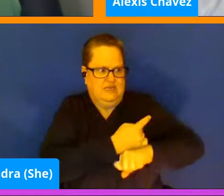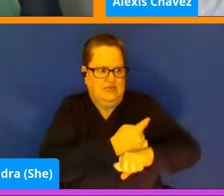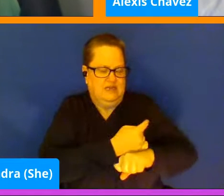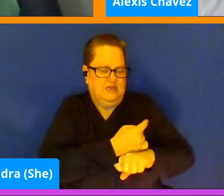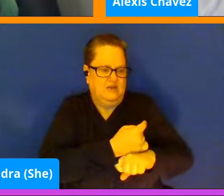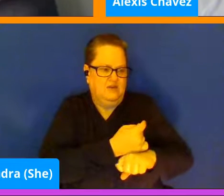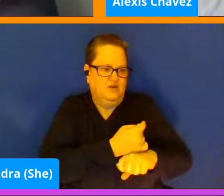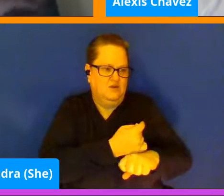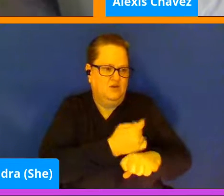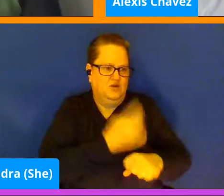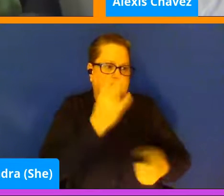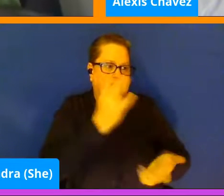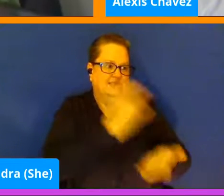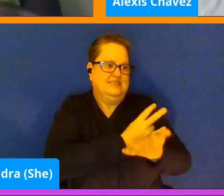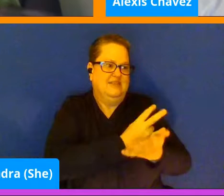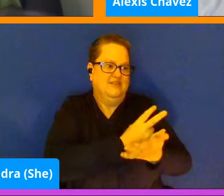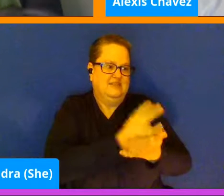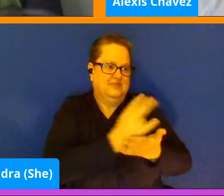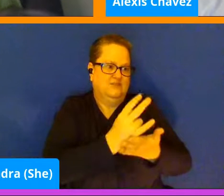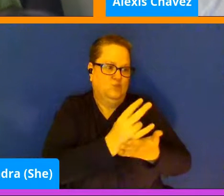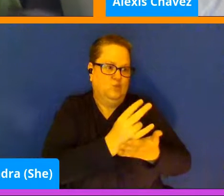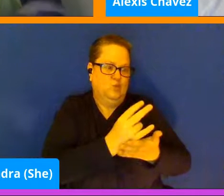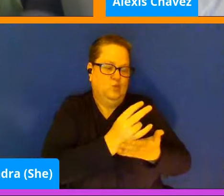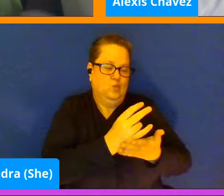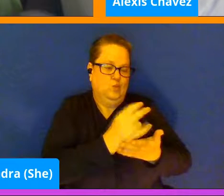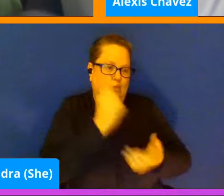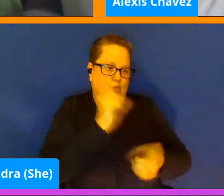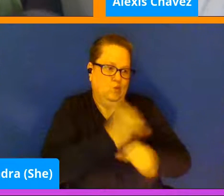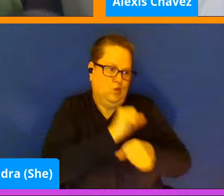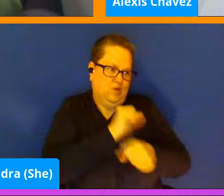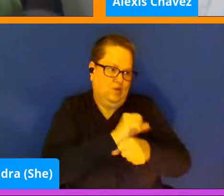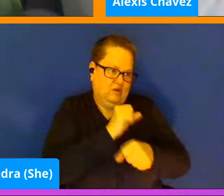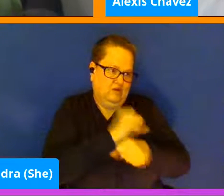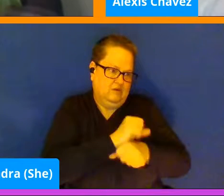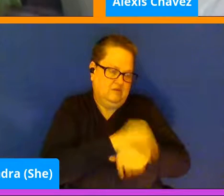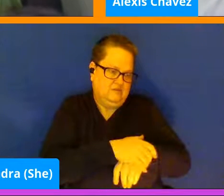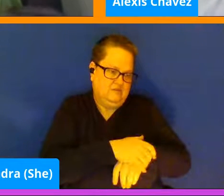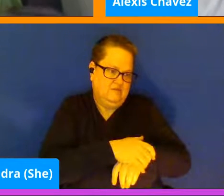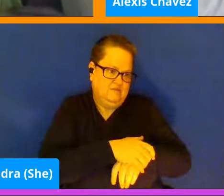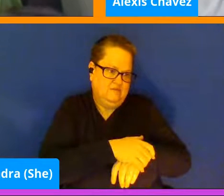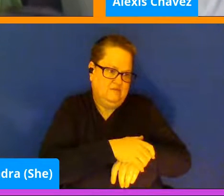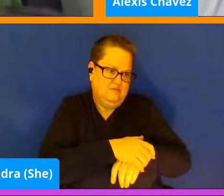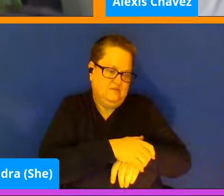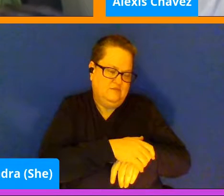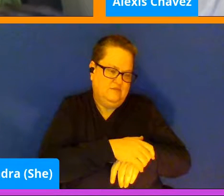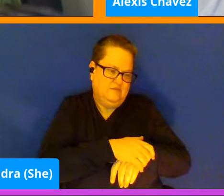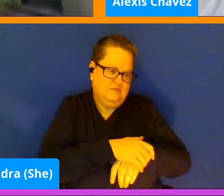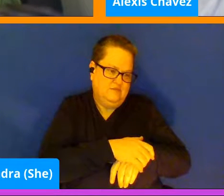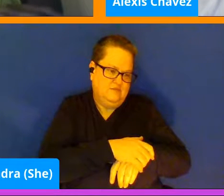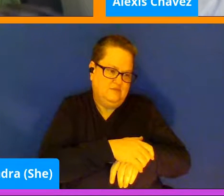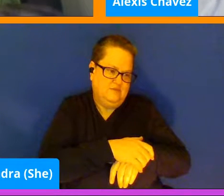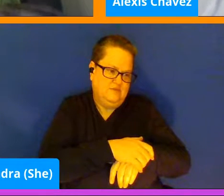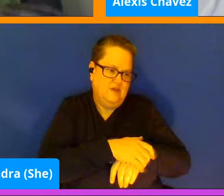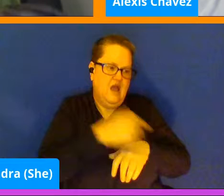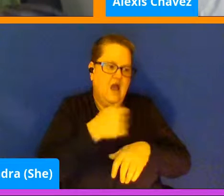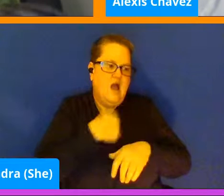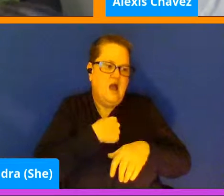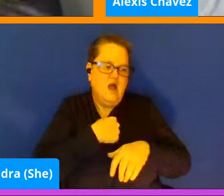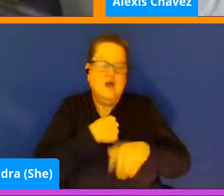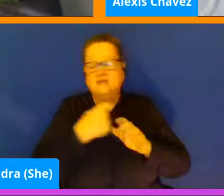a seven day work week or something. Yeah. Yeah. As an example, I knew somebody who